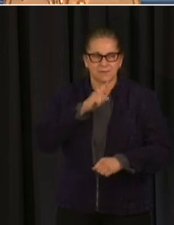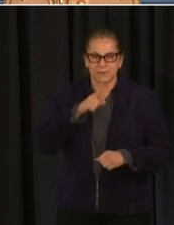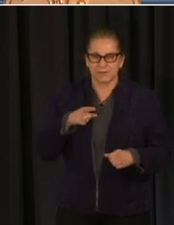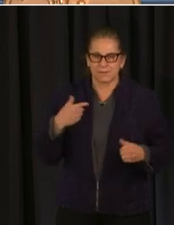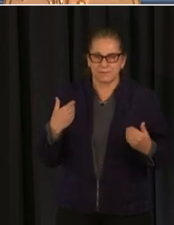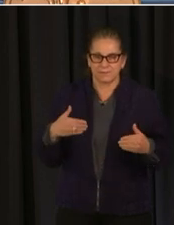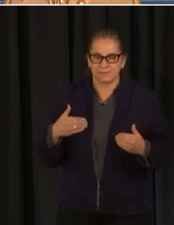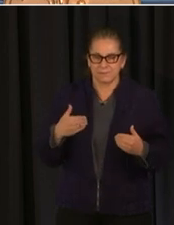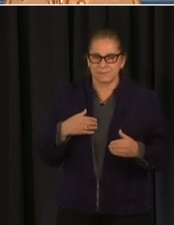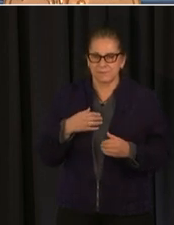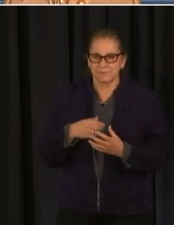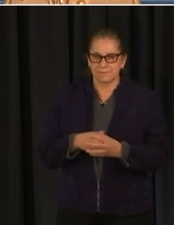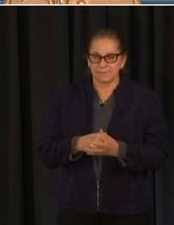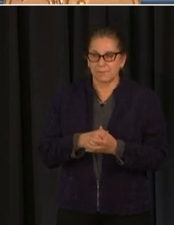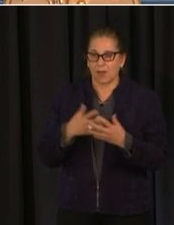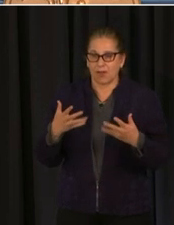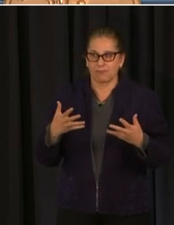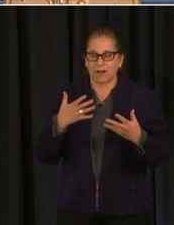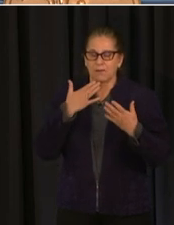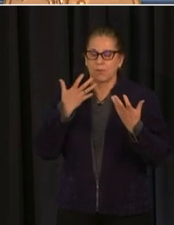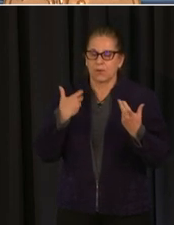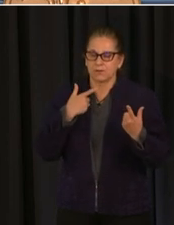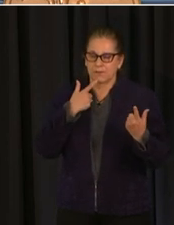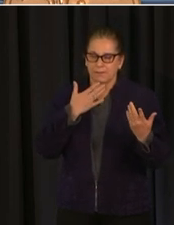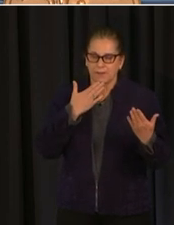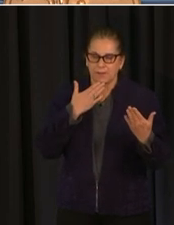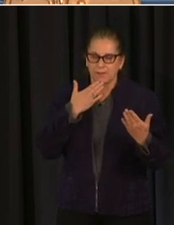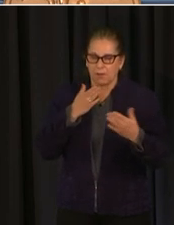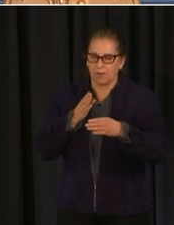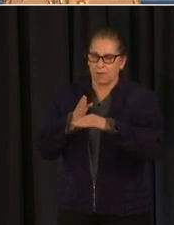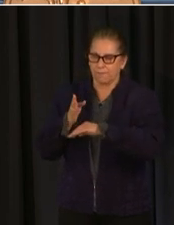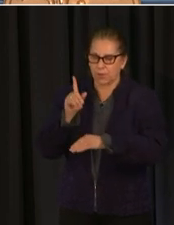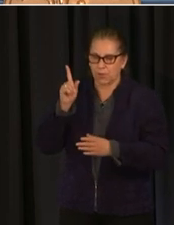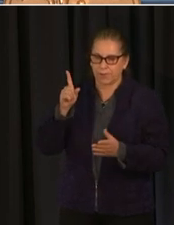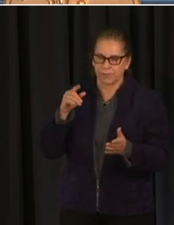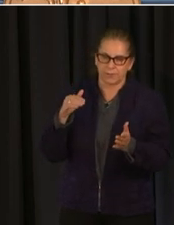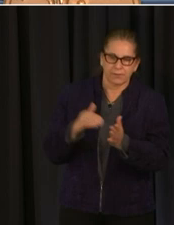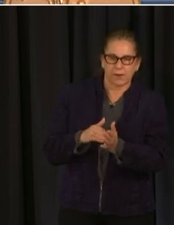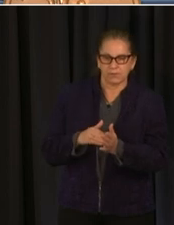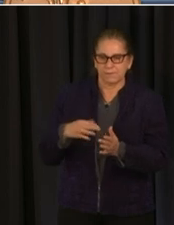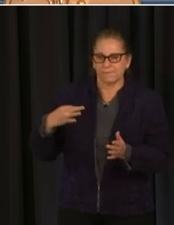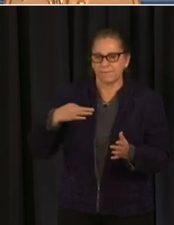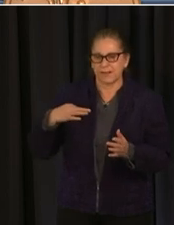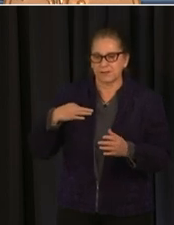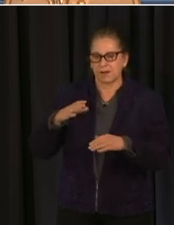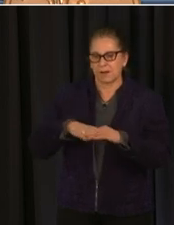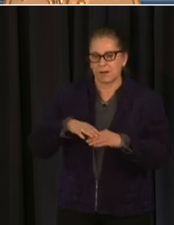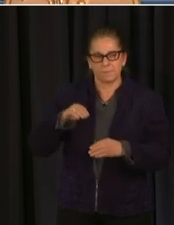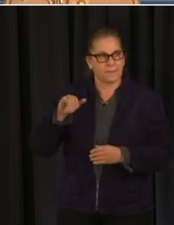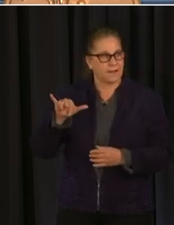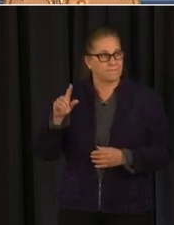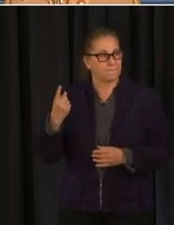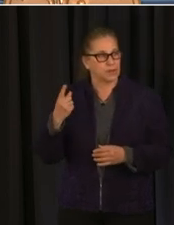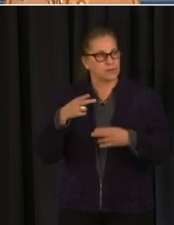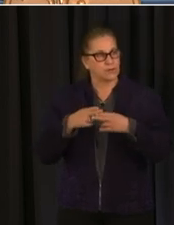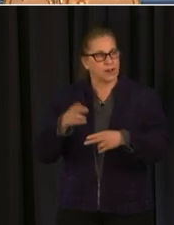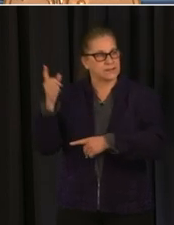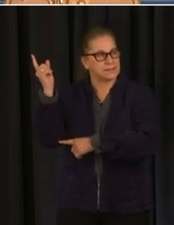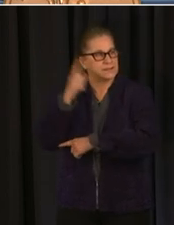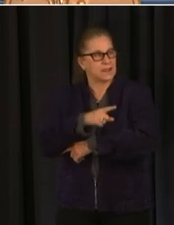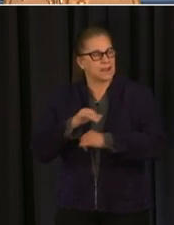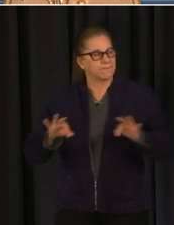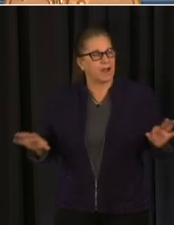thousand volunteers who joined us on the may 1st day of action uh as in the dc community corps